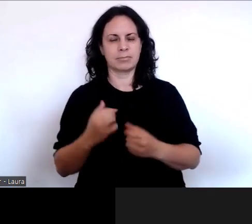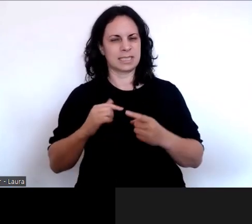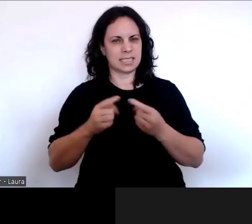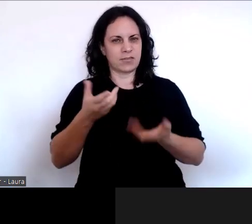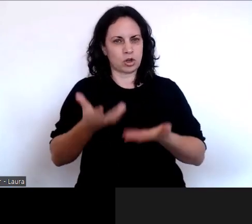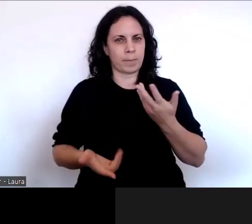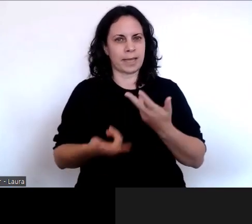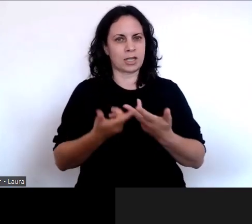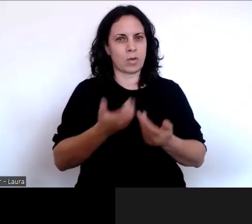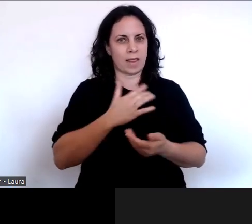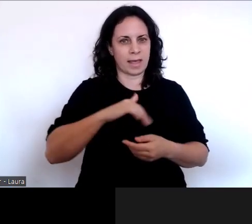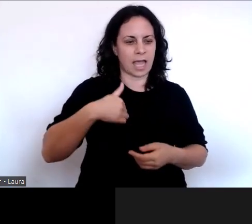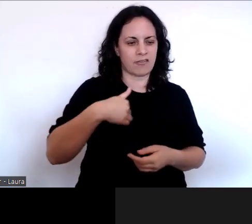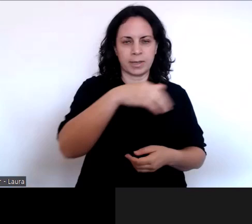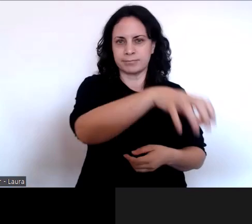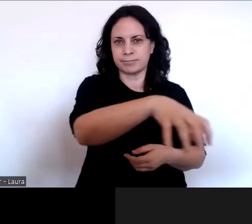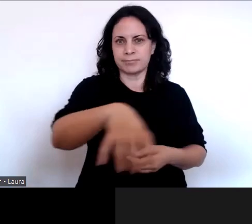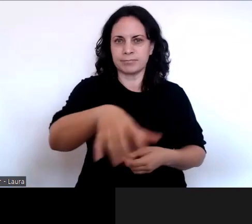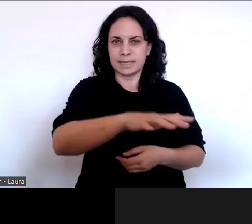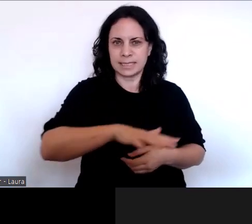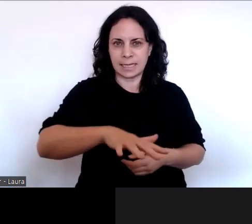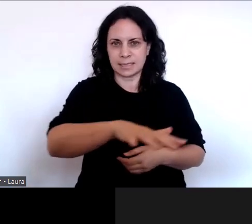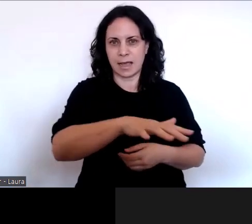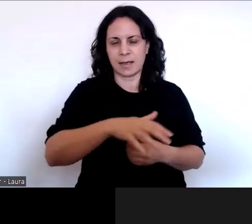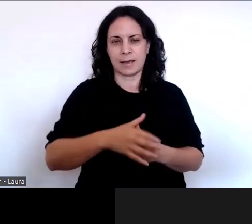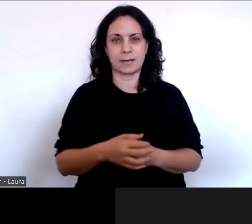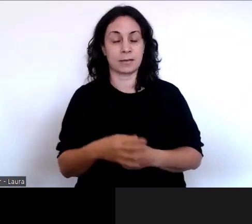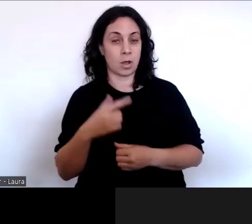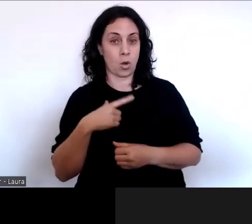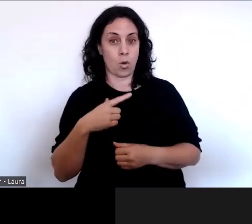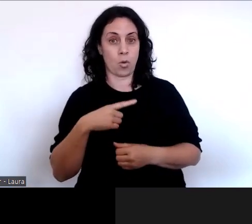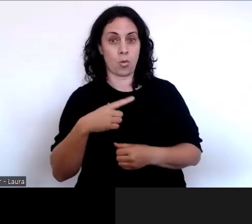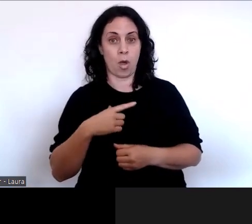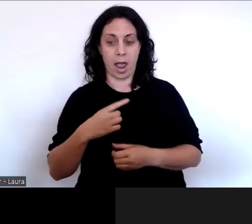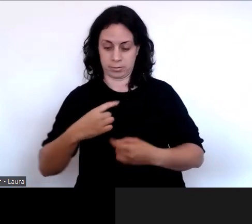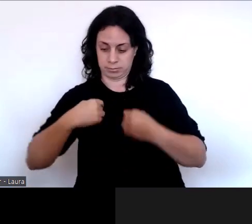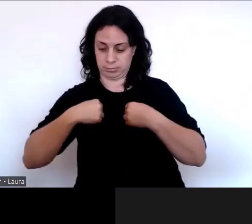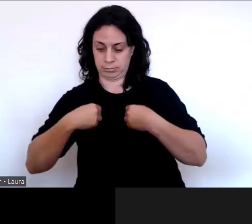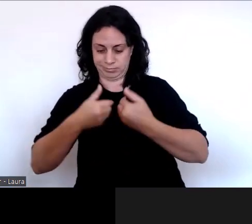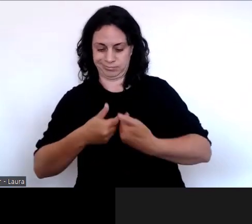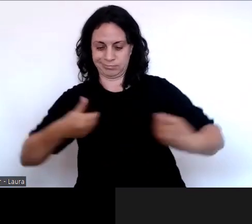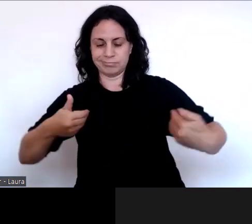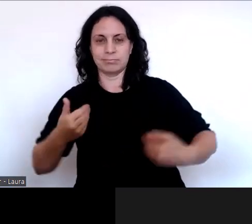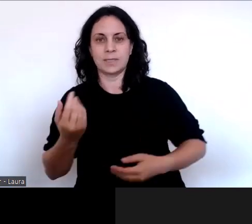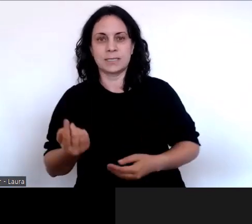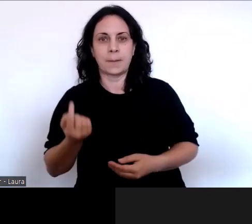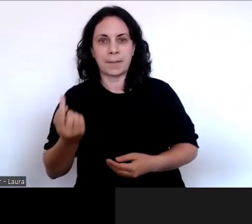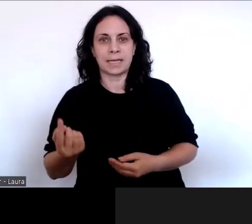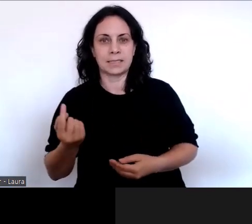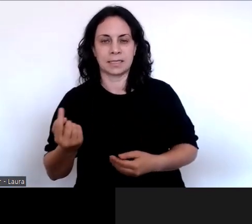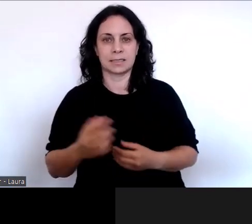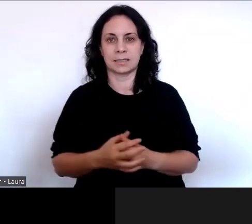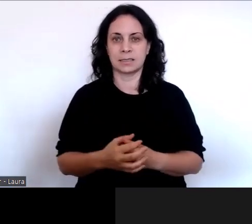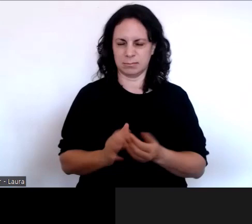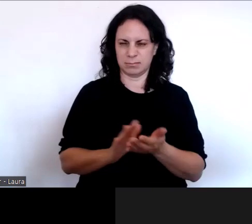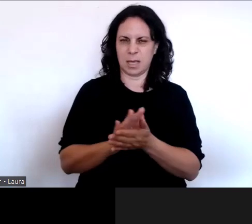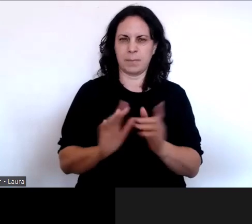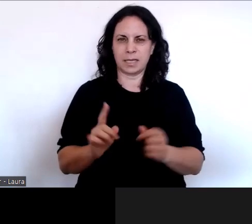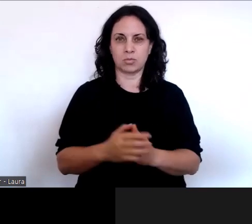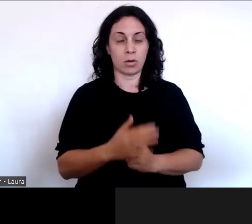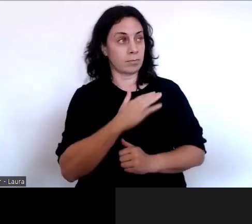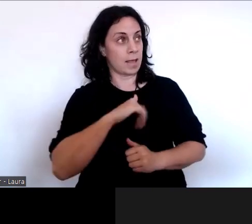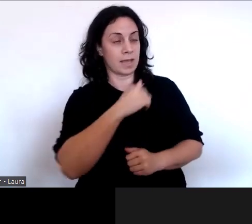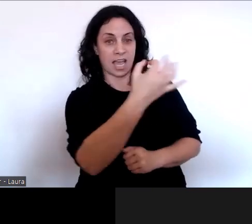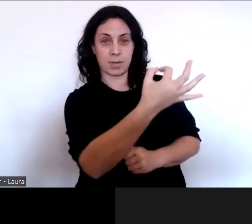entities because we're independent. And what that means is that although the government asks us to